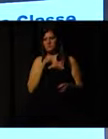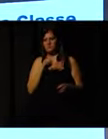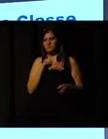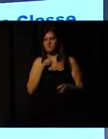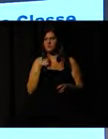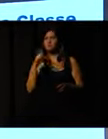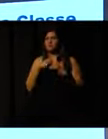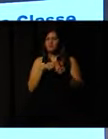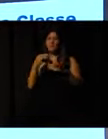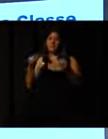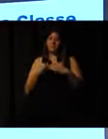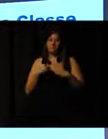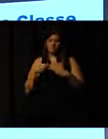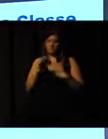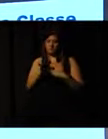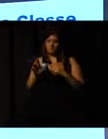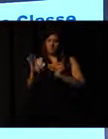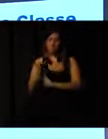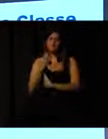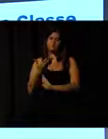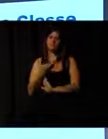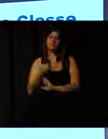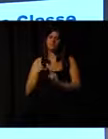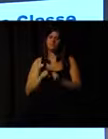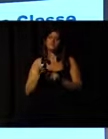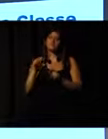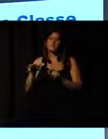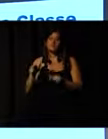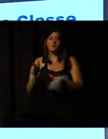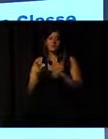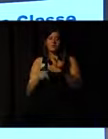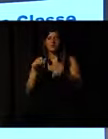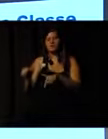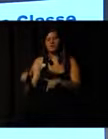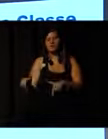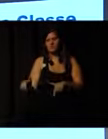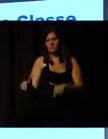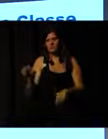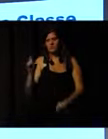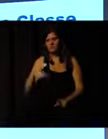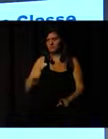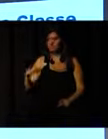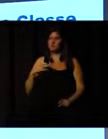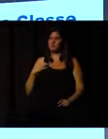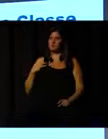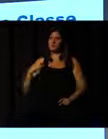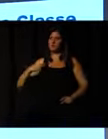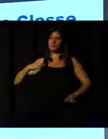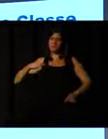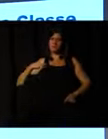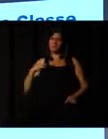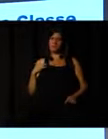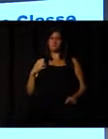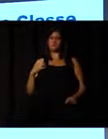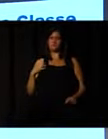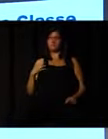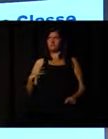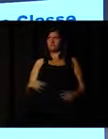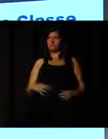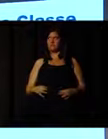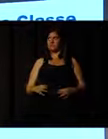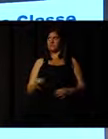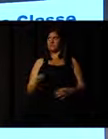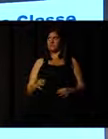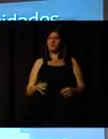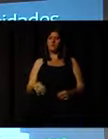very quickly the contribution that this commission, that these volunteers can give us